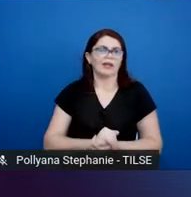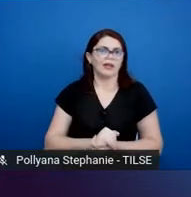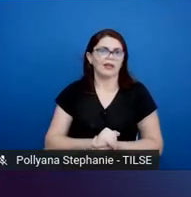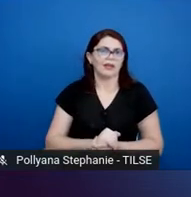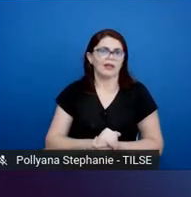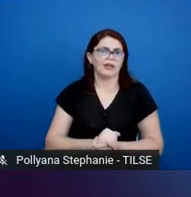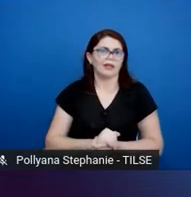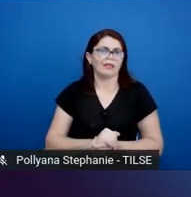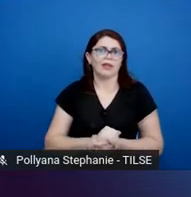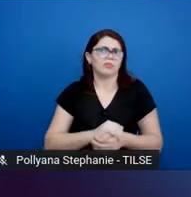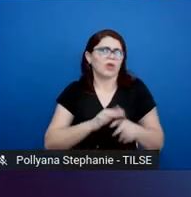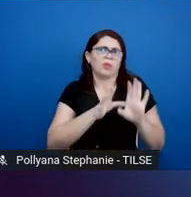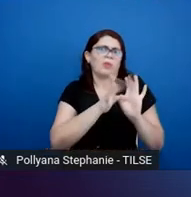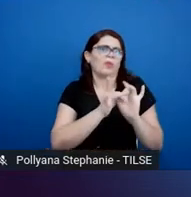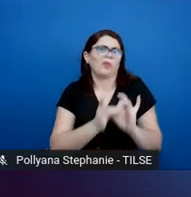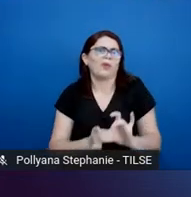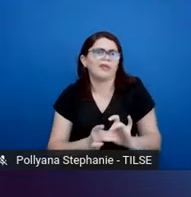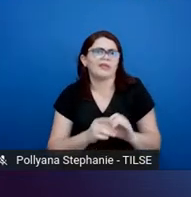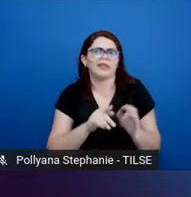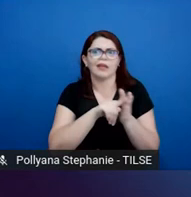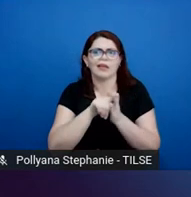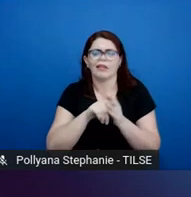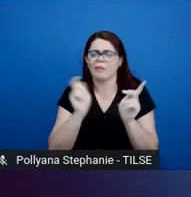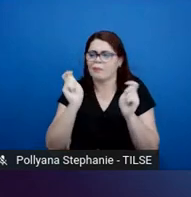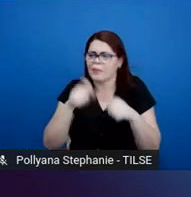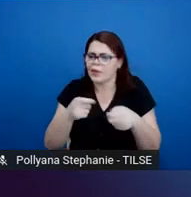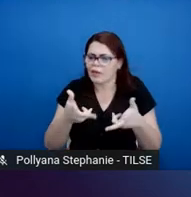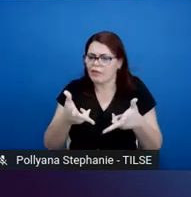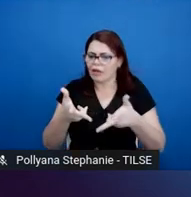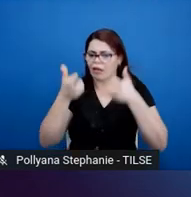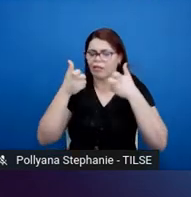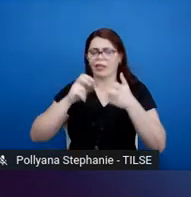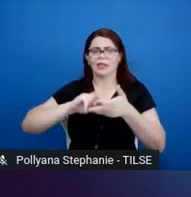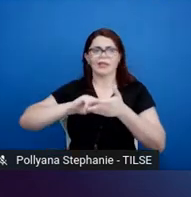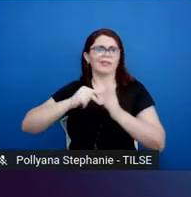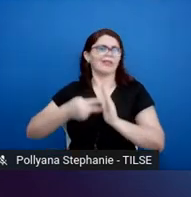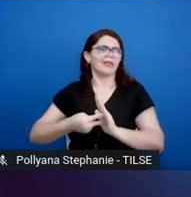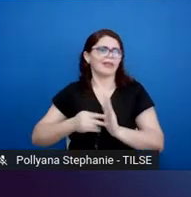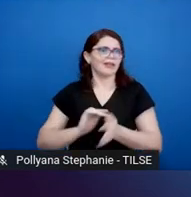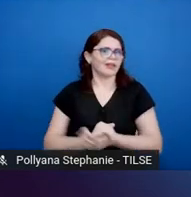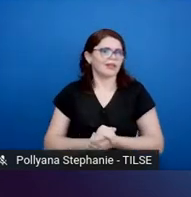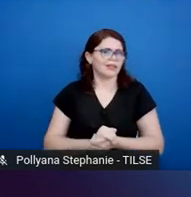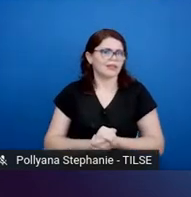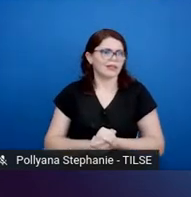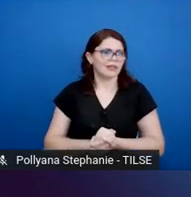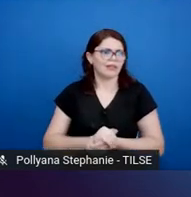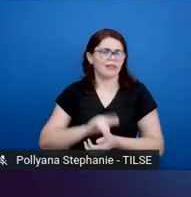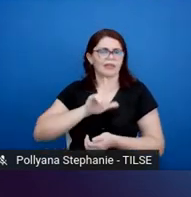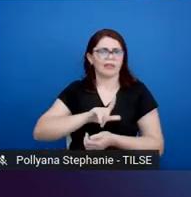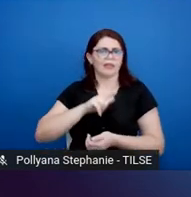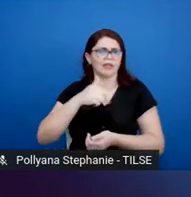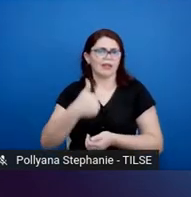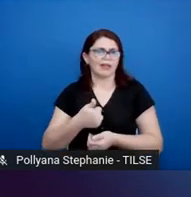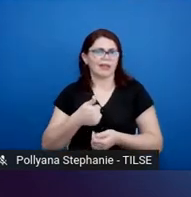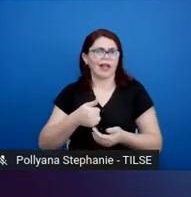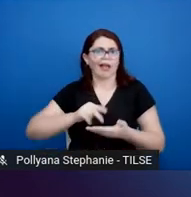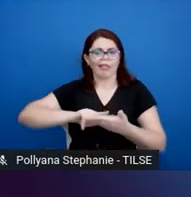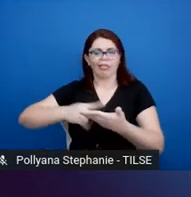context to get the meaning that they need. First language, so translation,